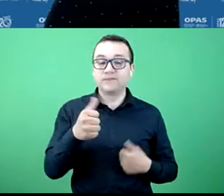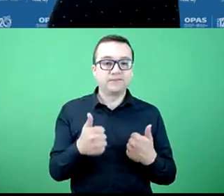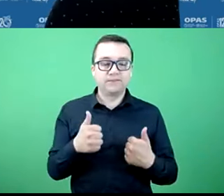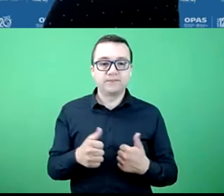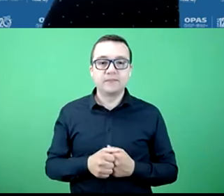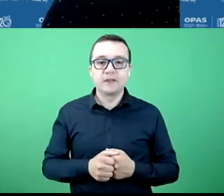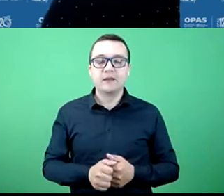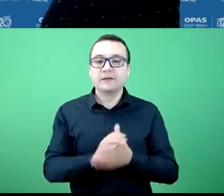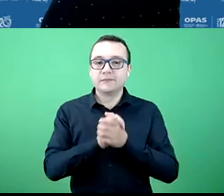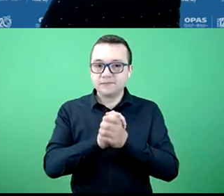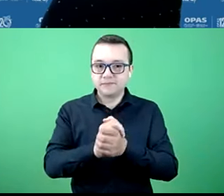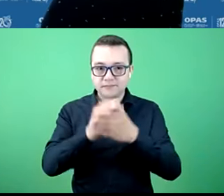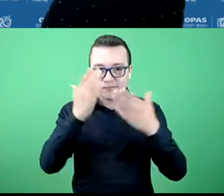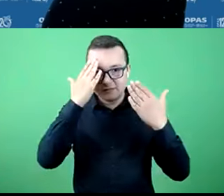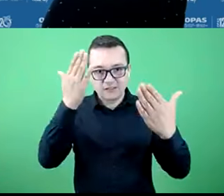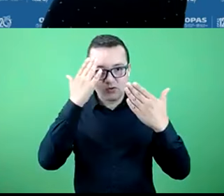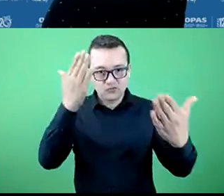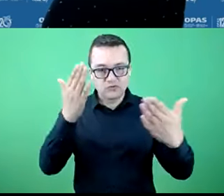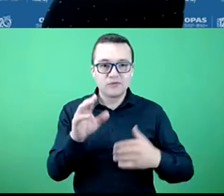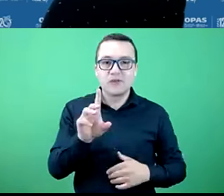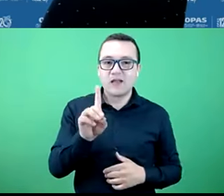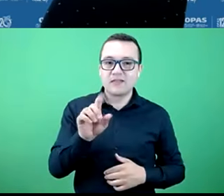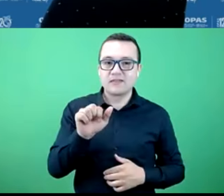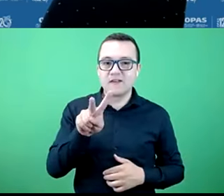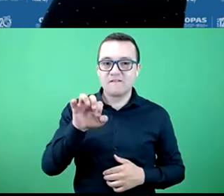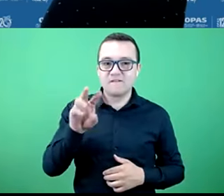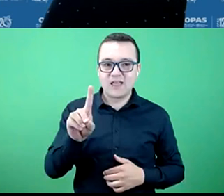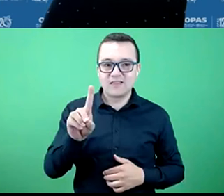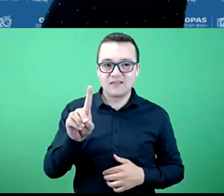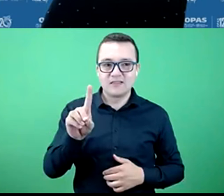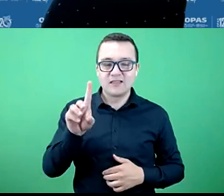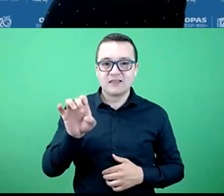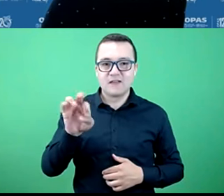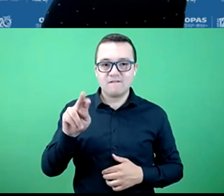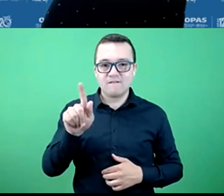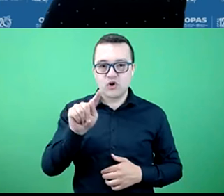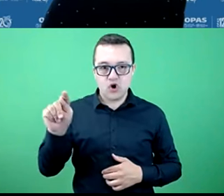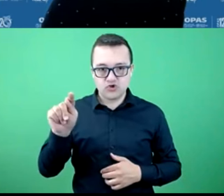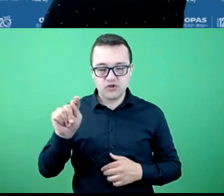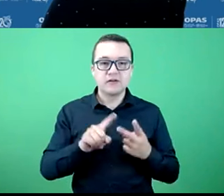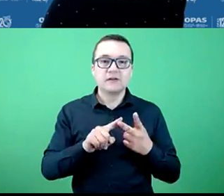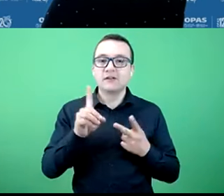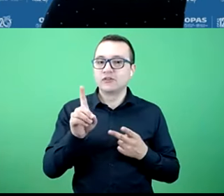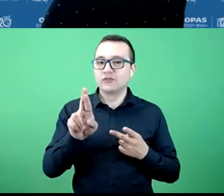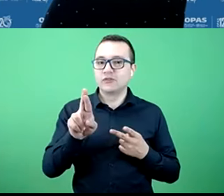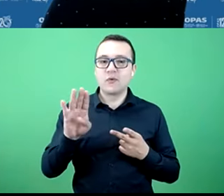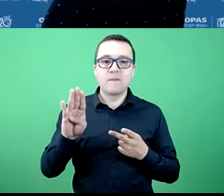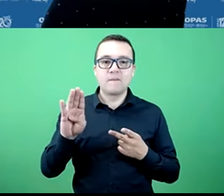well. I also want to send my regards to you to the Grot and Dr. Bascalon.